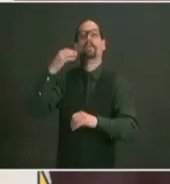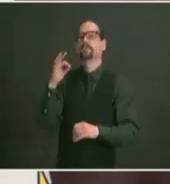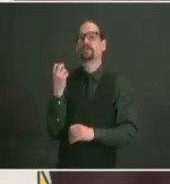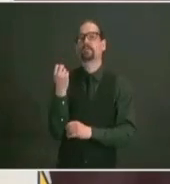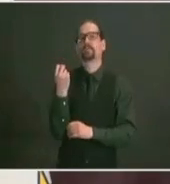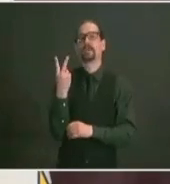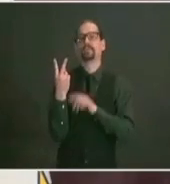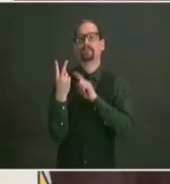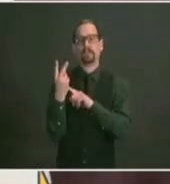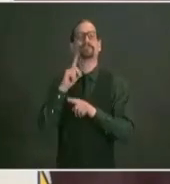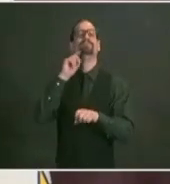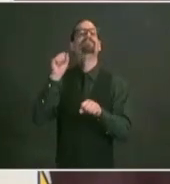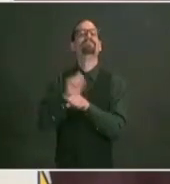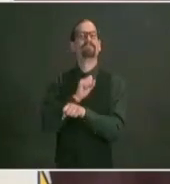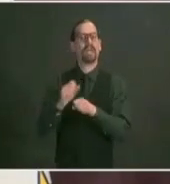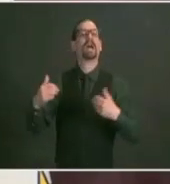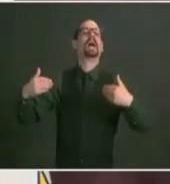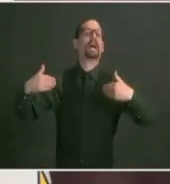mindful